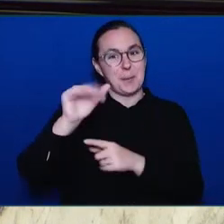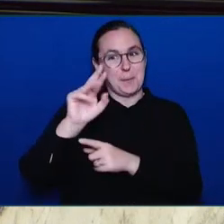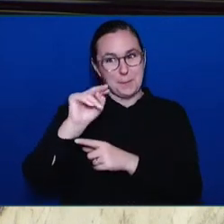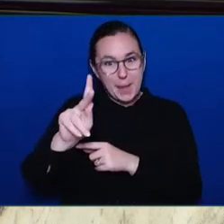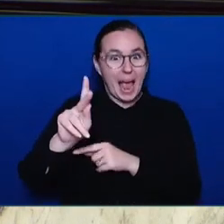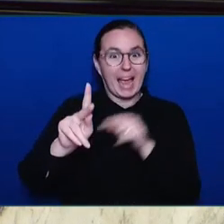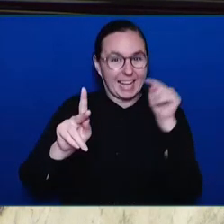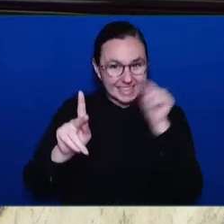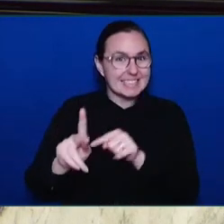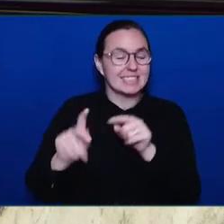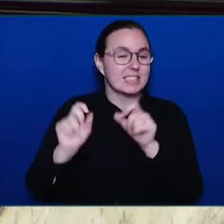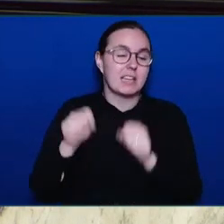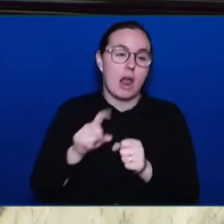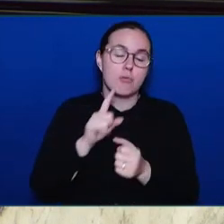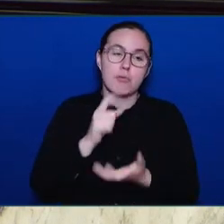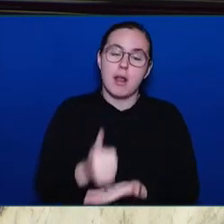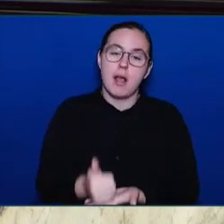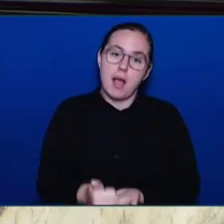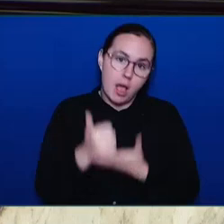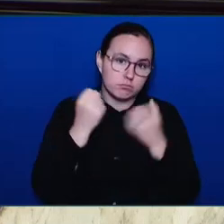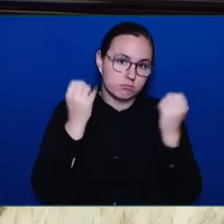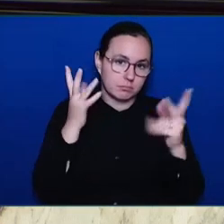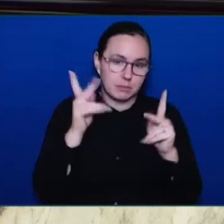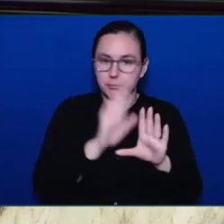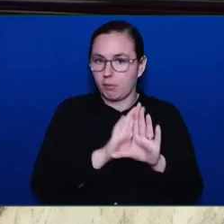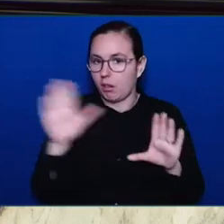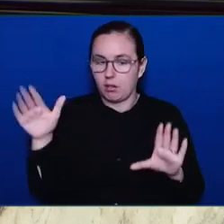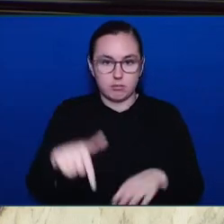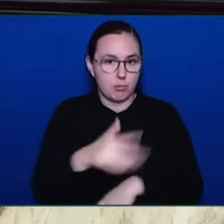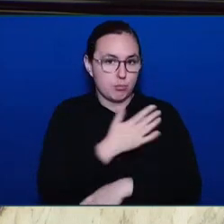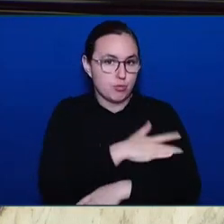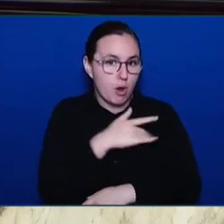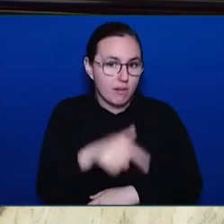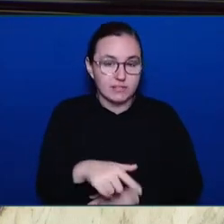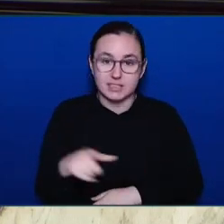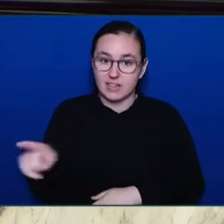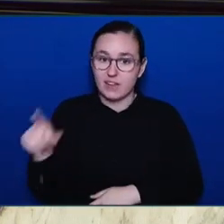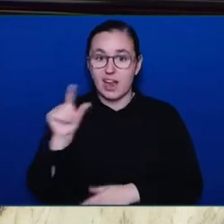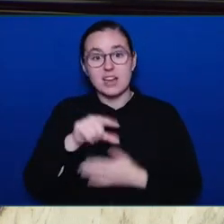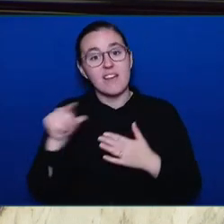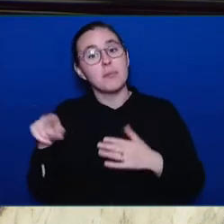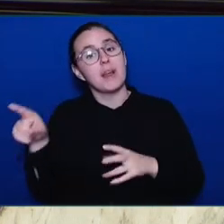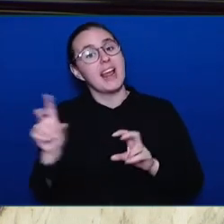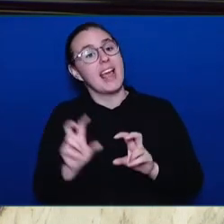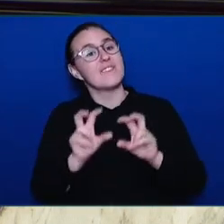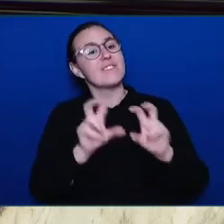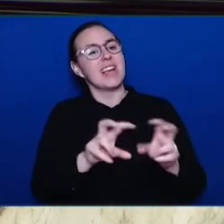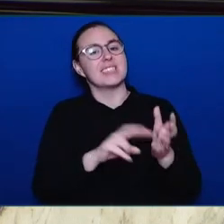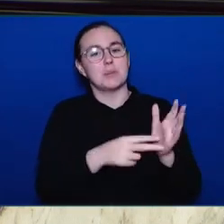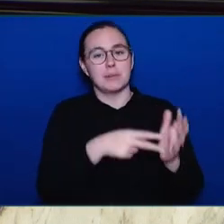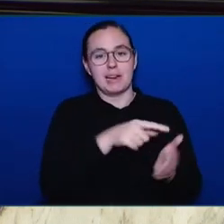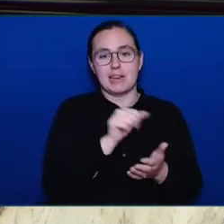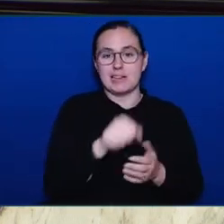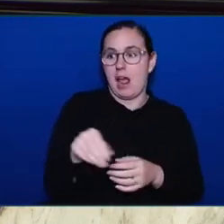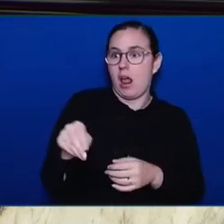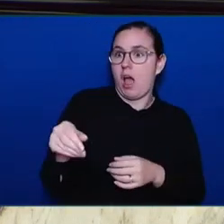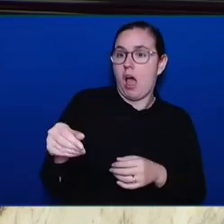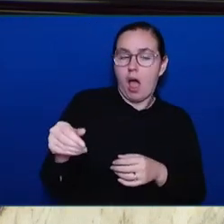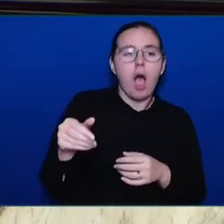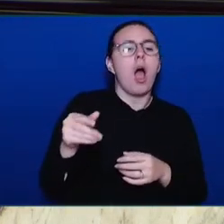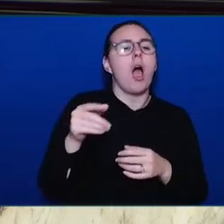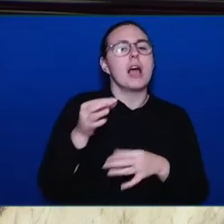you should help before somebody becomes homeless. That's just as important as helping somebody when they are homeless. Thank you, Honourable Speaker.